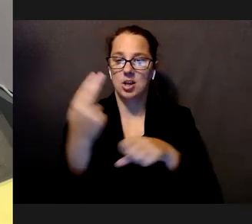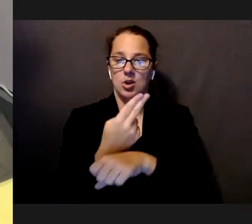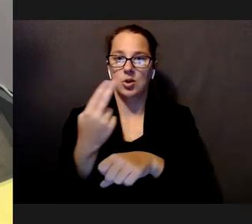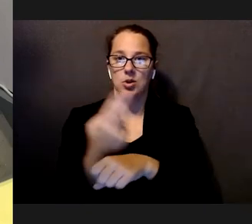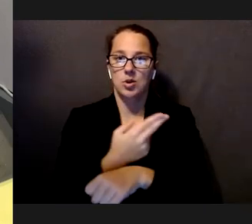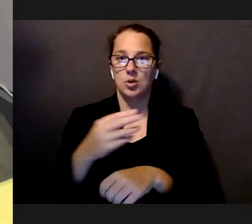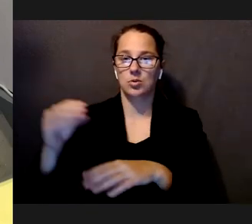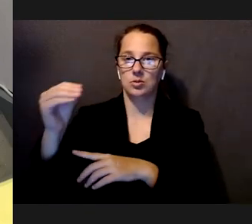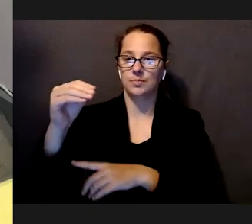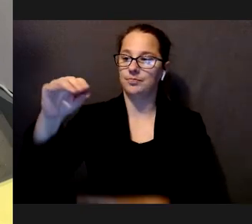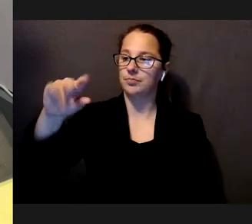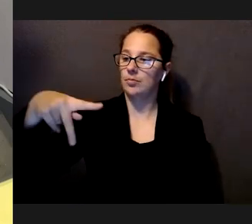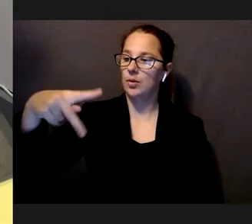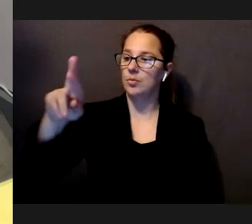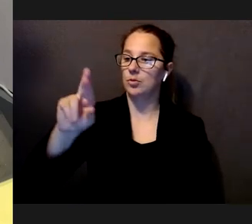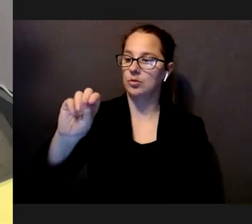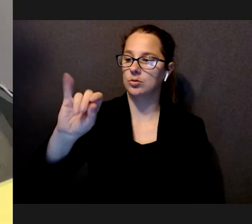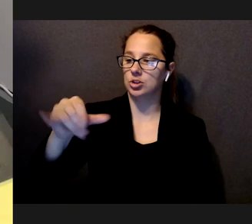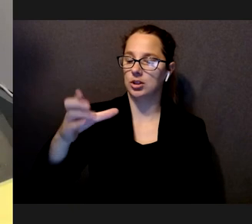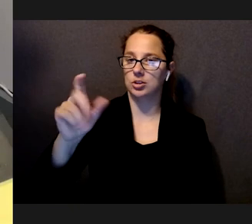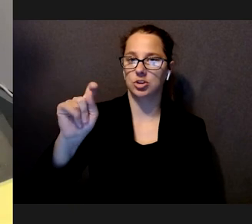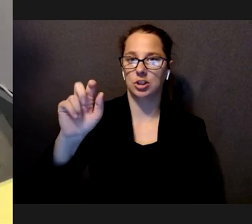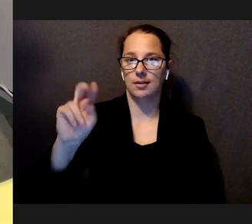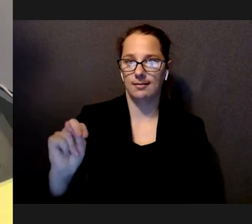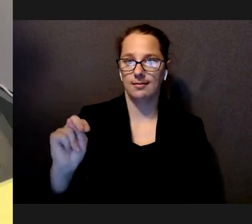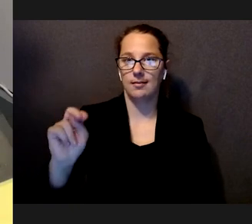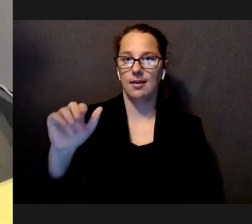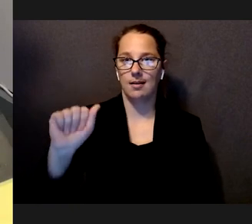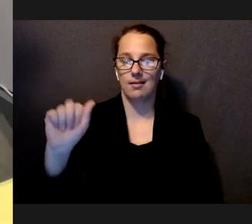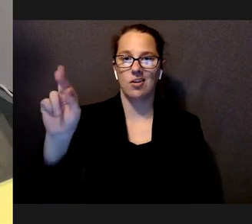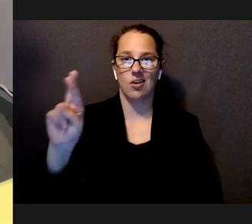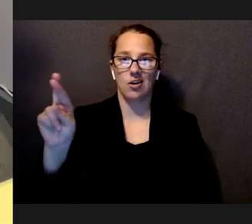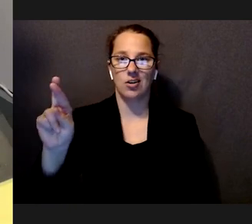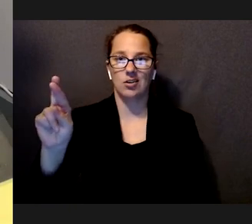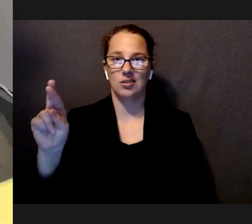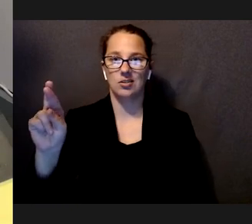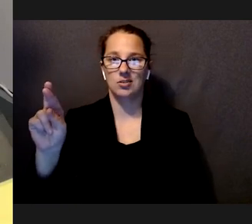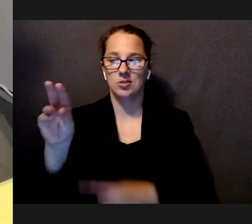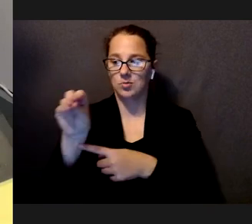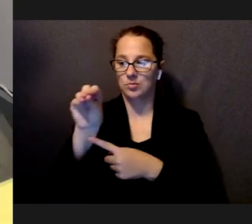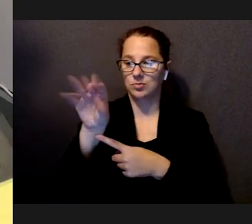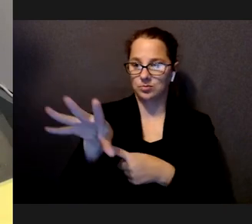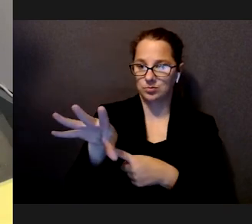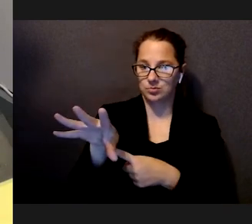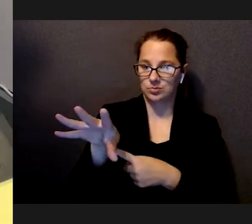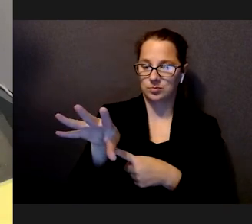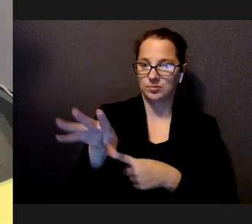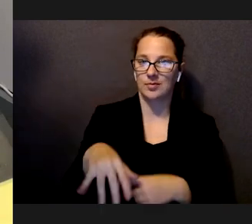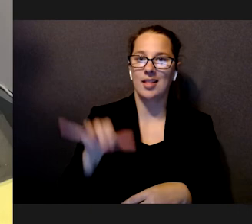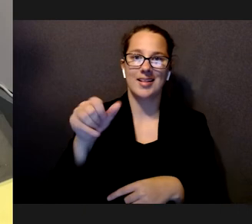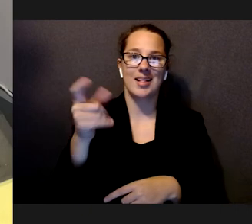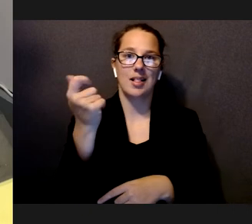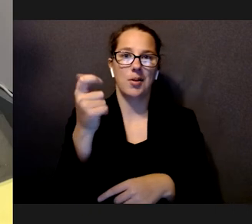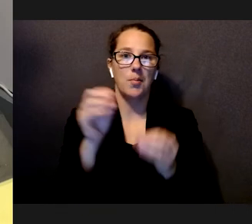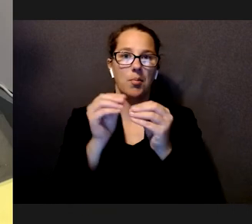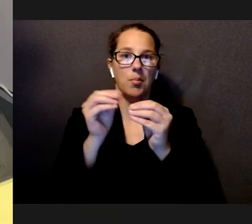-based augmented reality. So, this is something that's looking a little farther into the future, and we